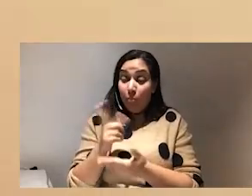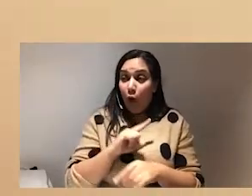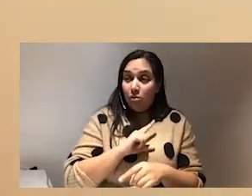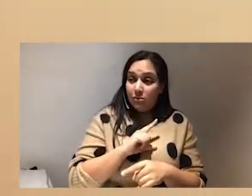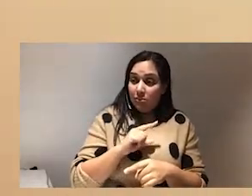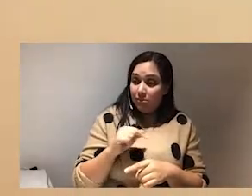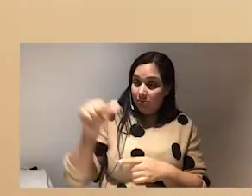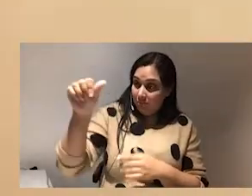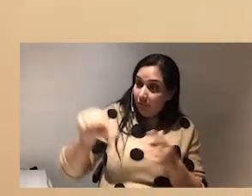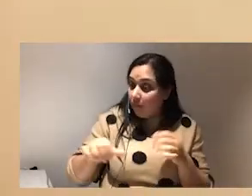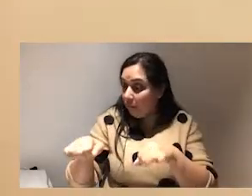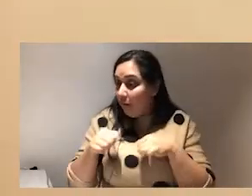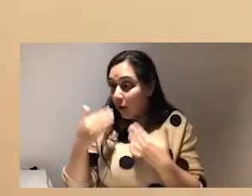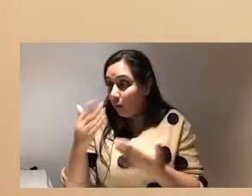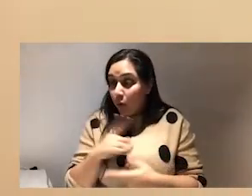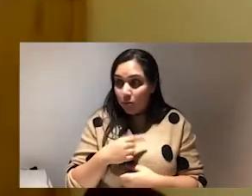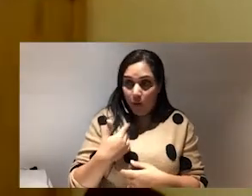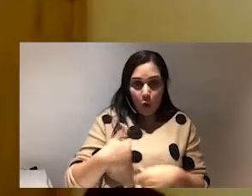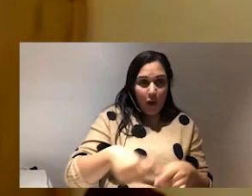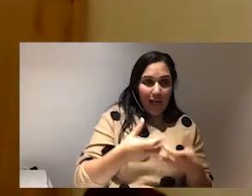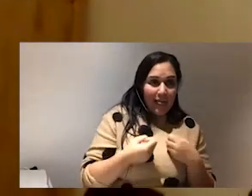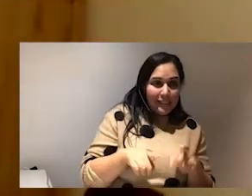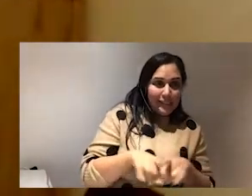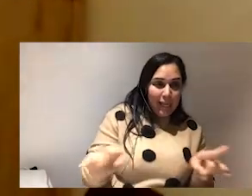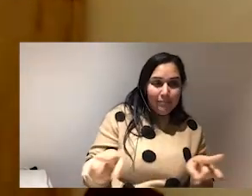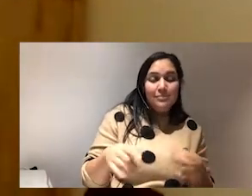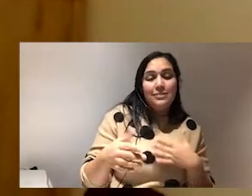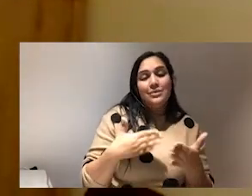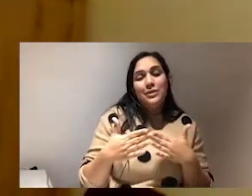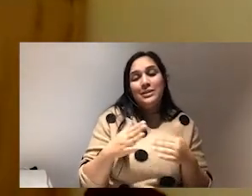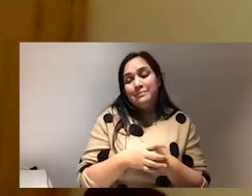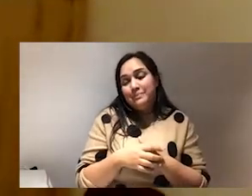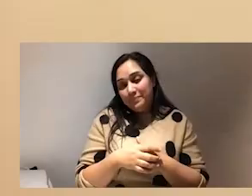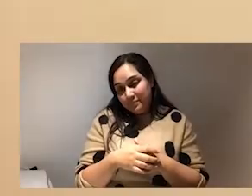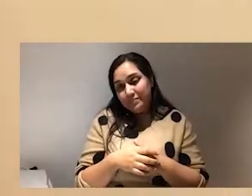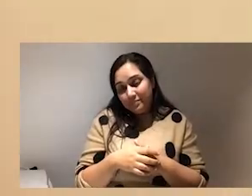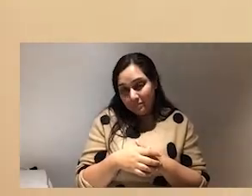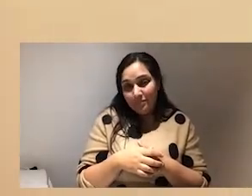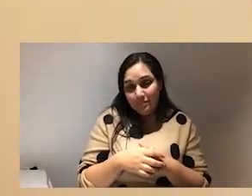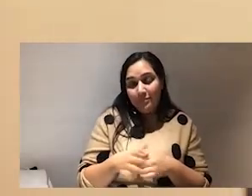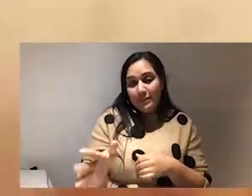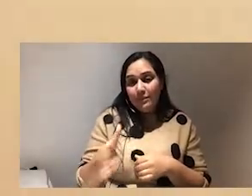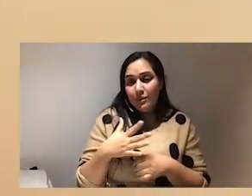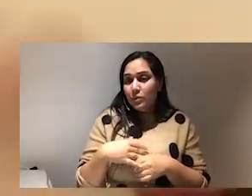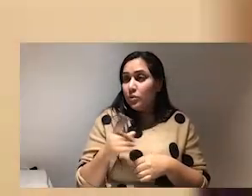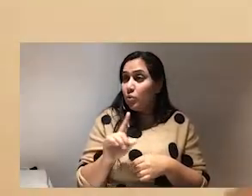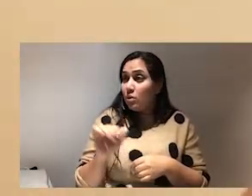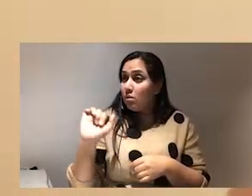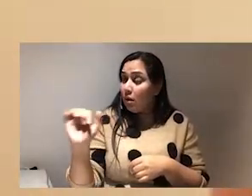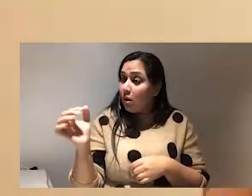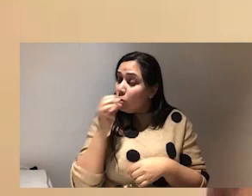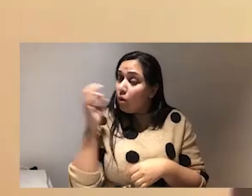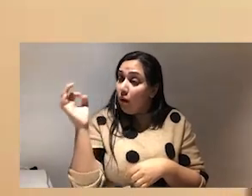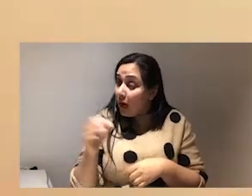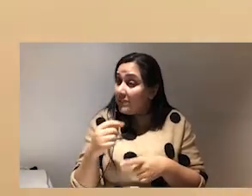i really want all right white man we don't want it we don't want their shit man i want to know what they can ask for because i'm like really you can